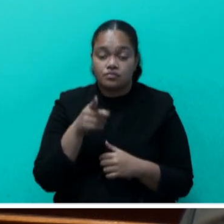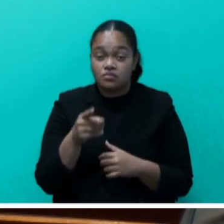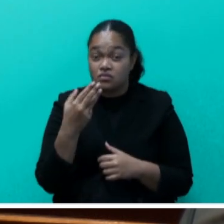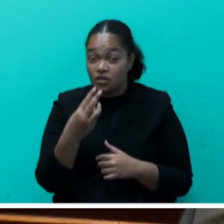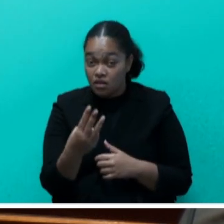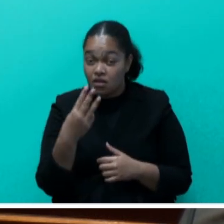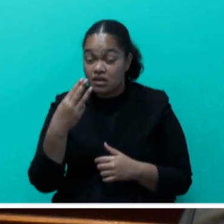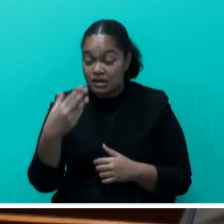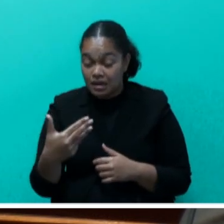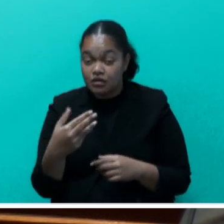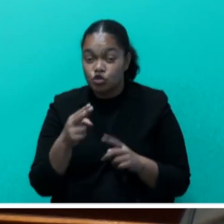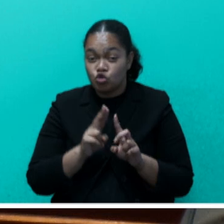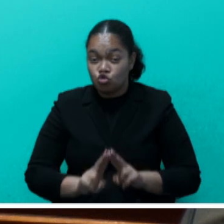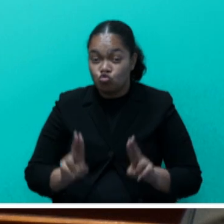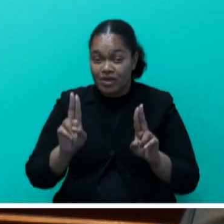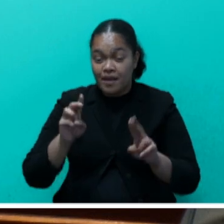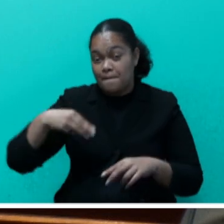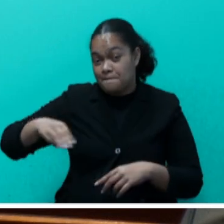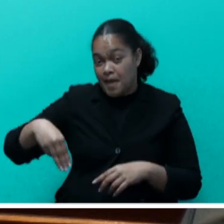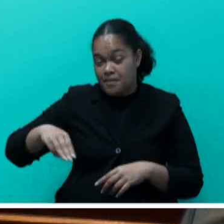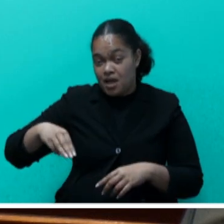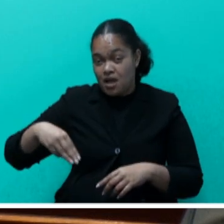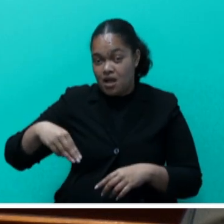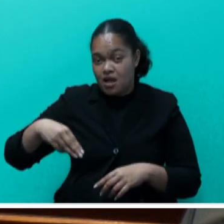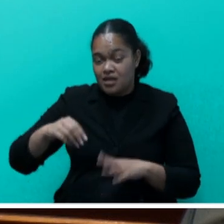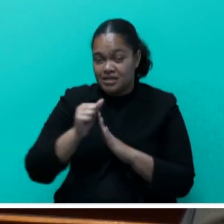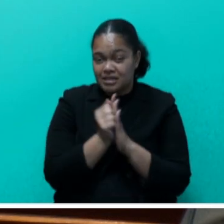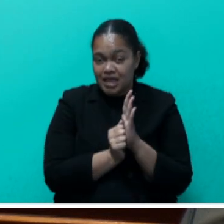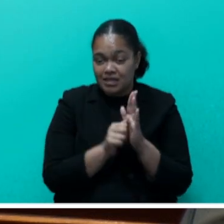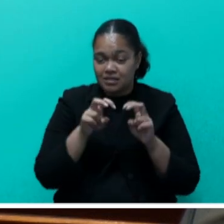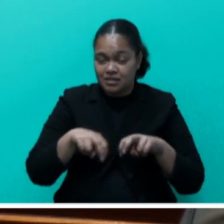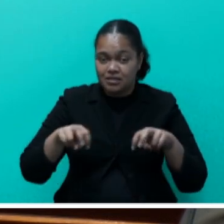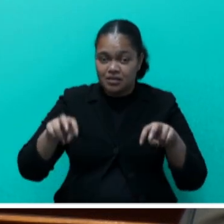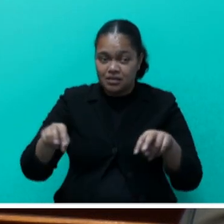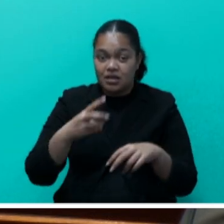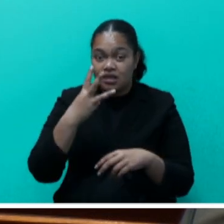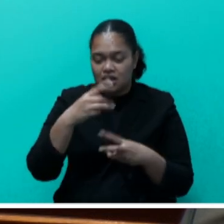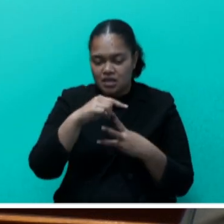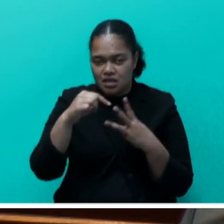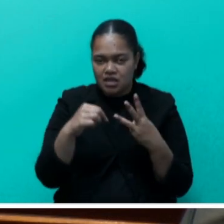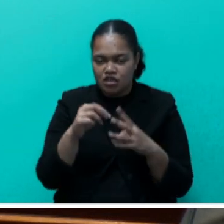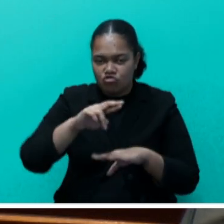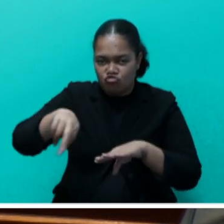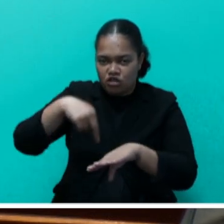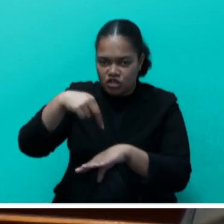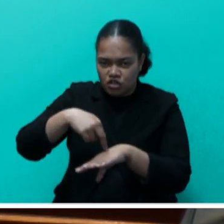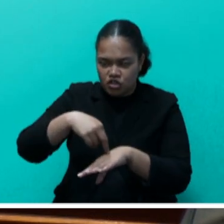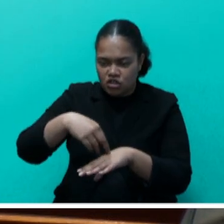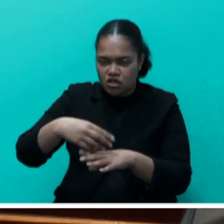UN member states from three geographical regions, the Caribbean,